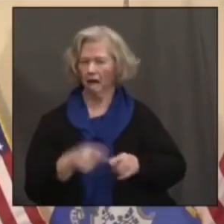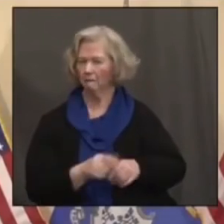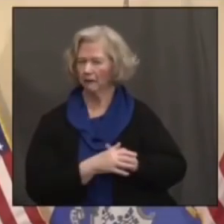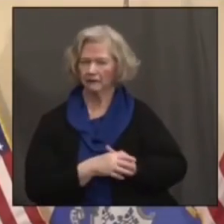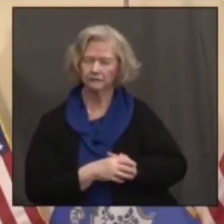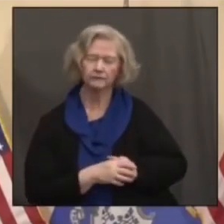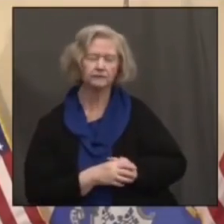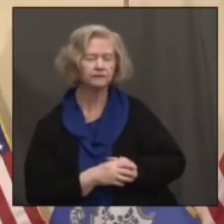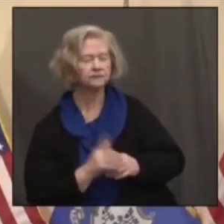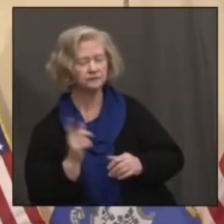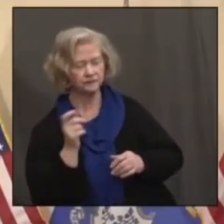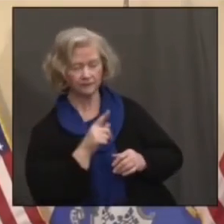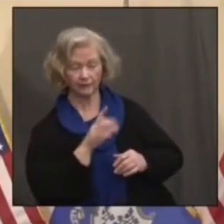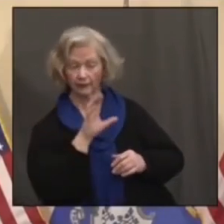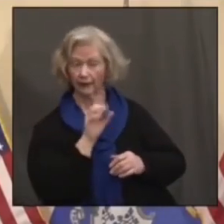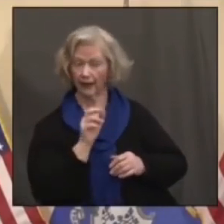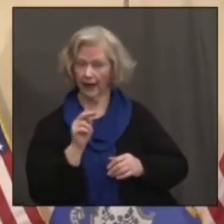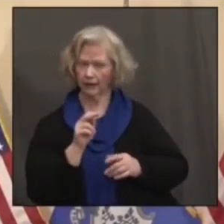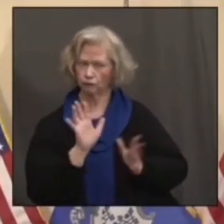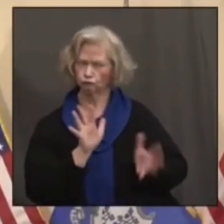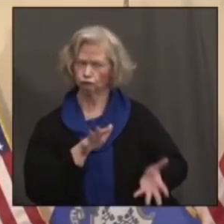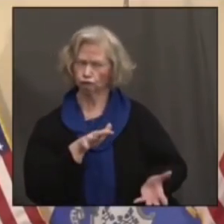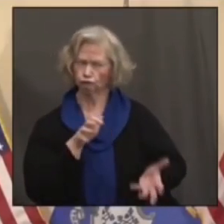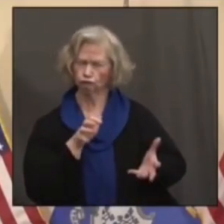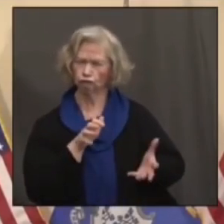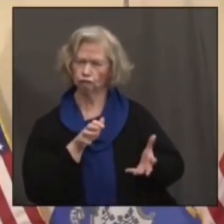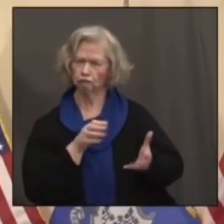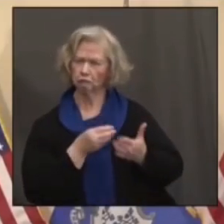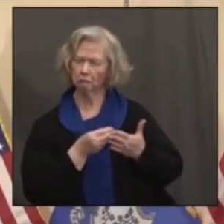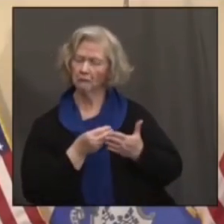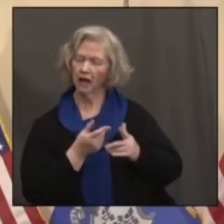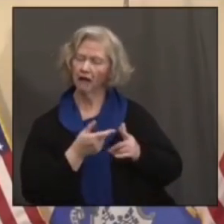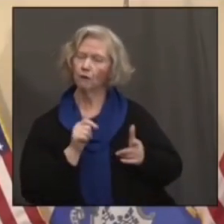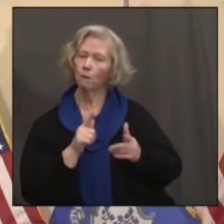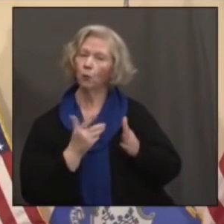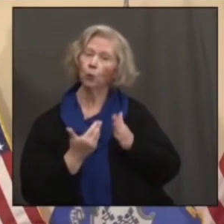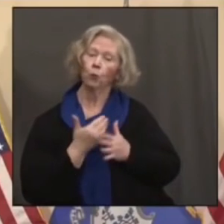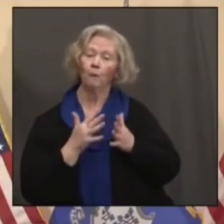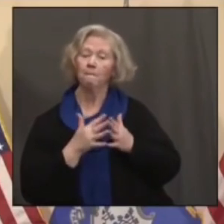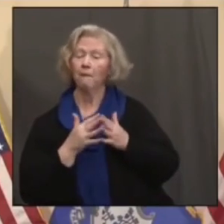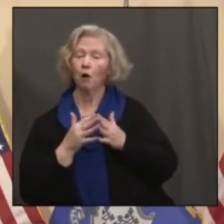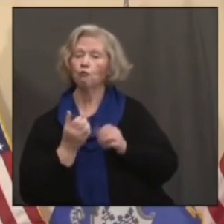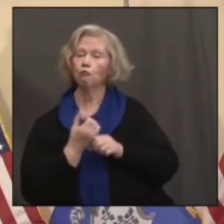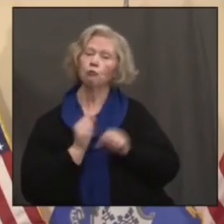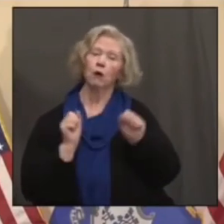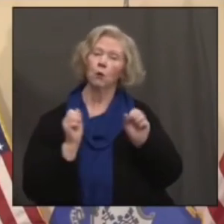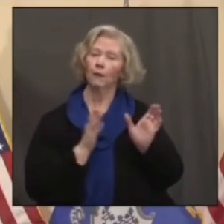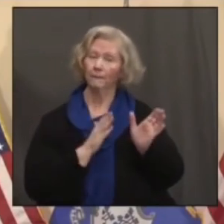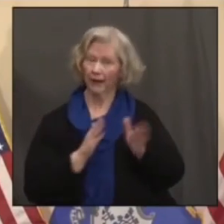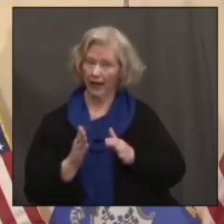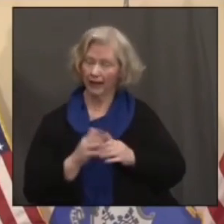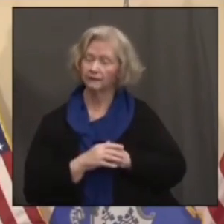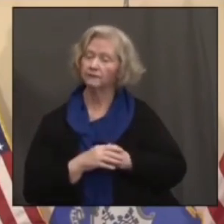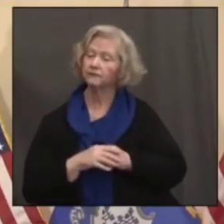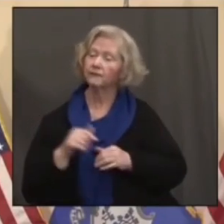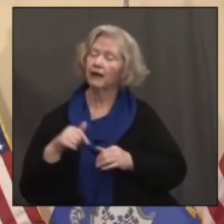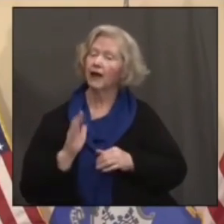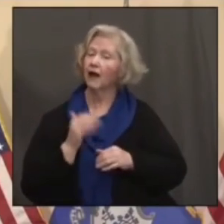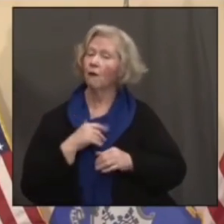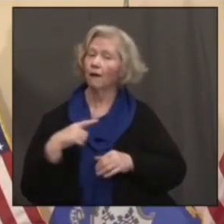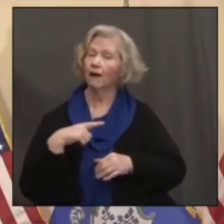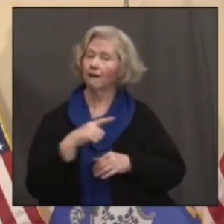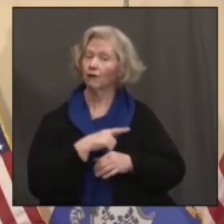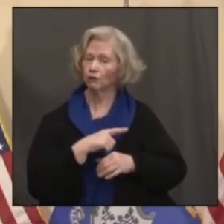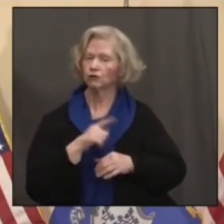Connecticut is getting a lot of money from the new American Rescue Plan. This week, the Connecticut House voted to